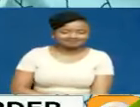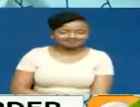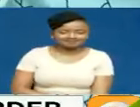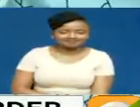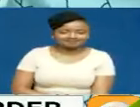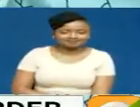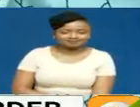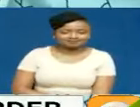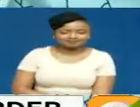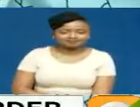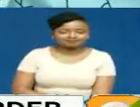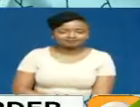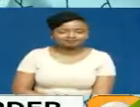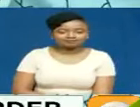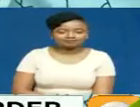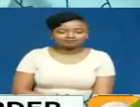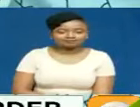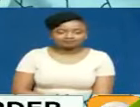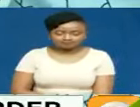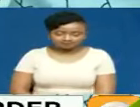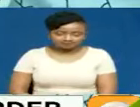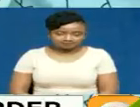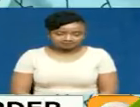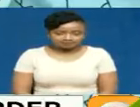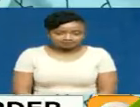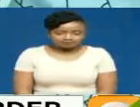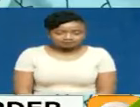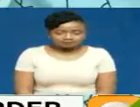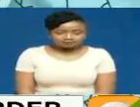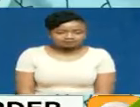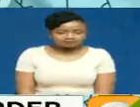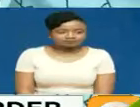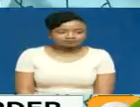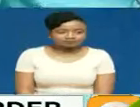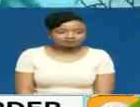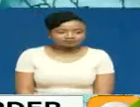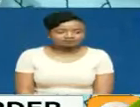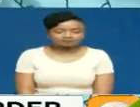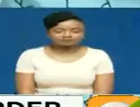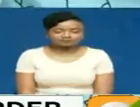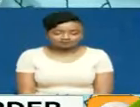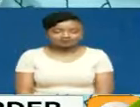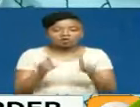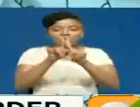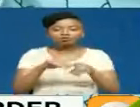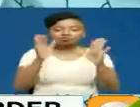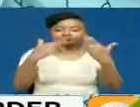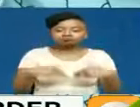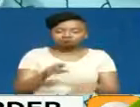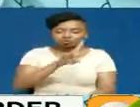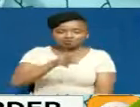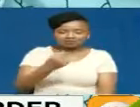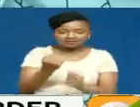sample size of 9,924, pushing the positivity rate to 11.8 percent. Additionally, 2013